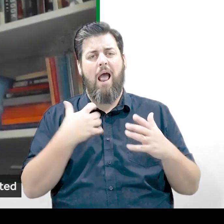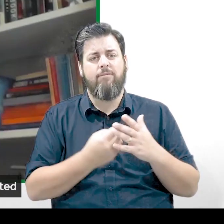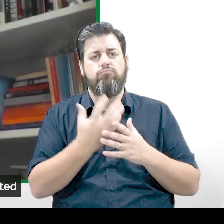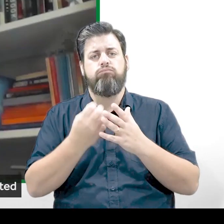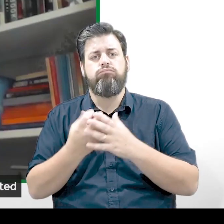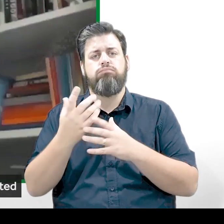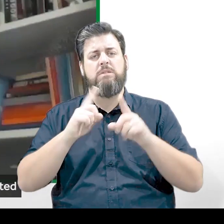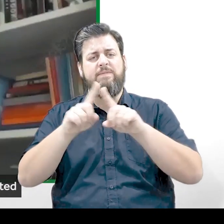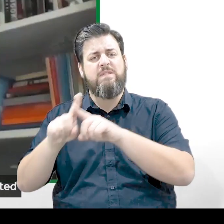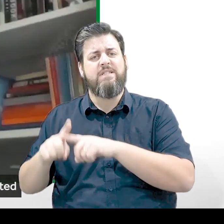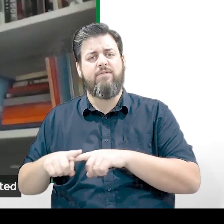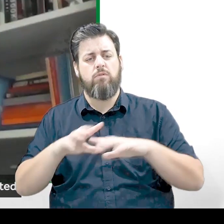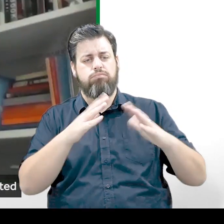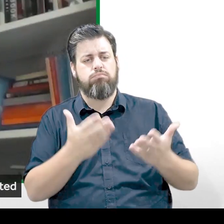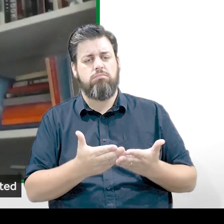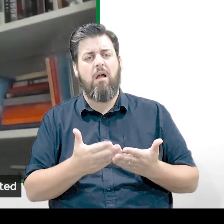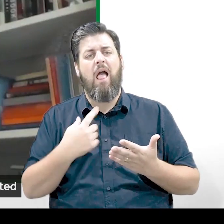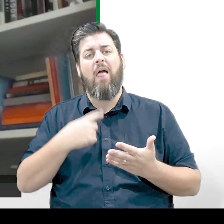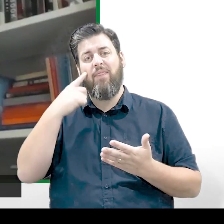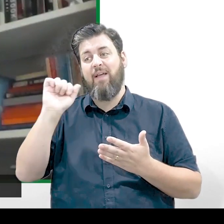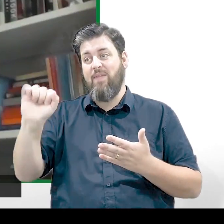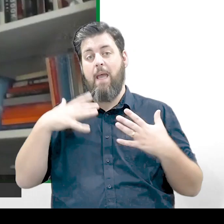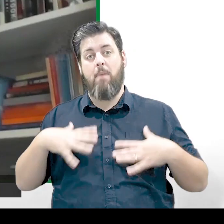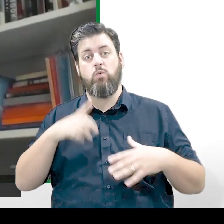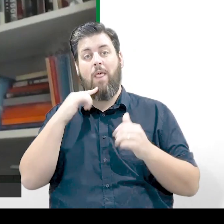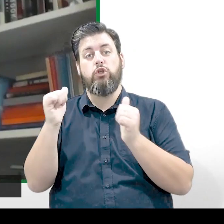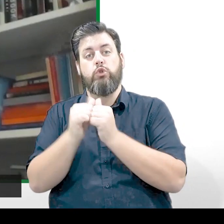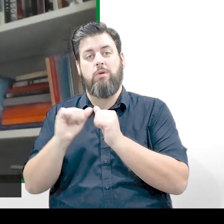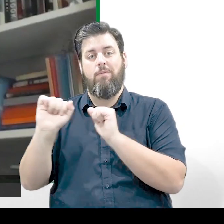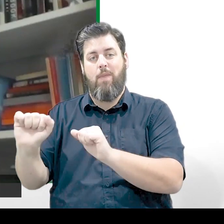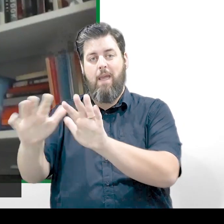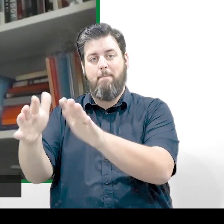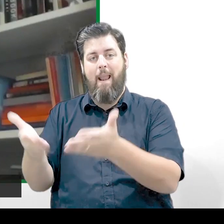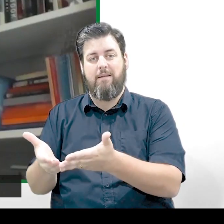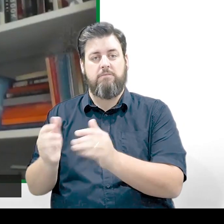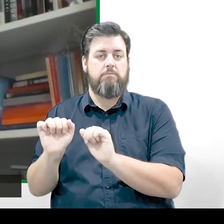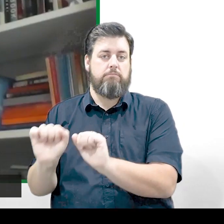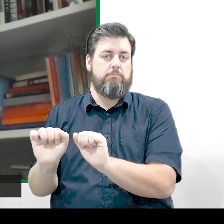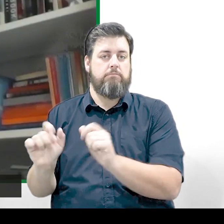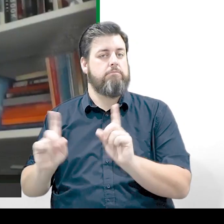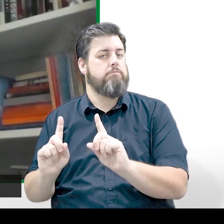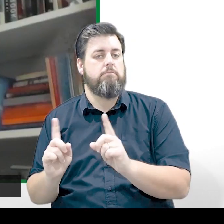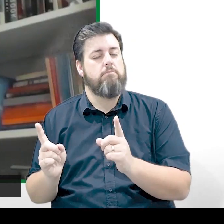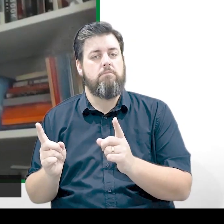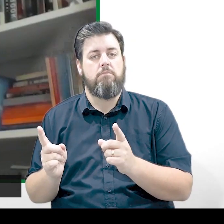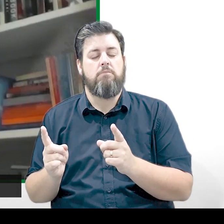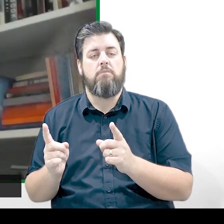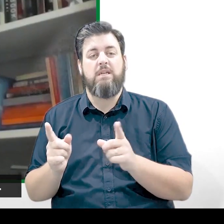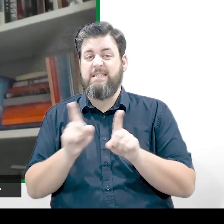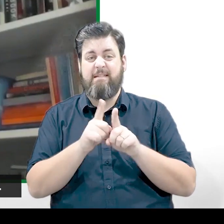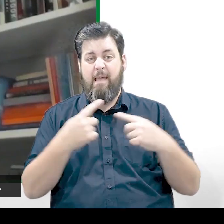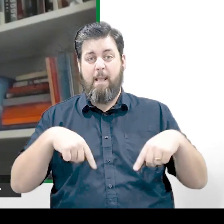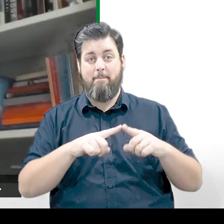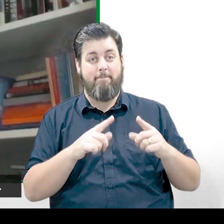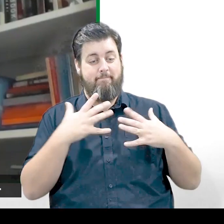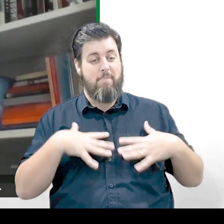of different ways. I think they will be adapted to whatever place they are living in very well. That's what